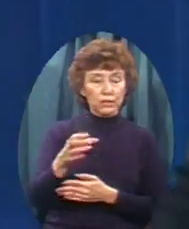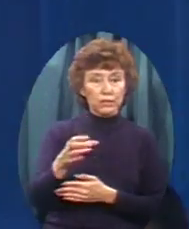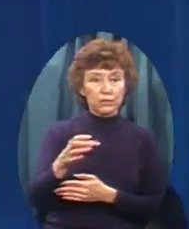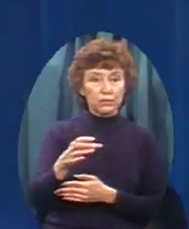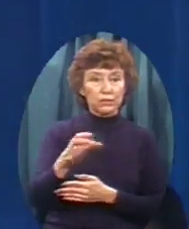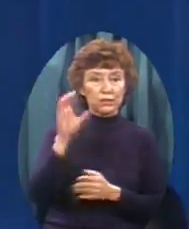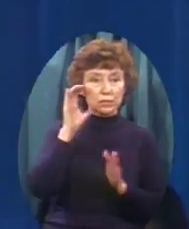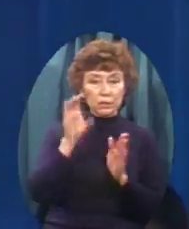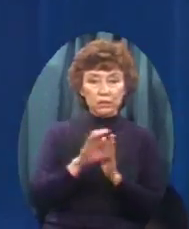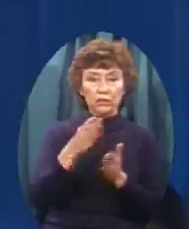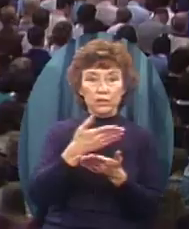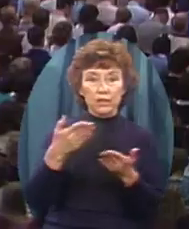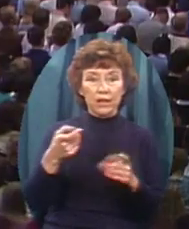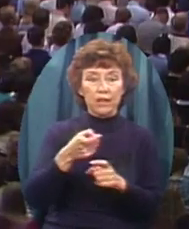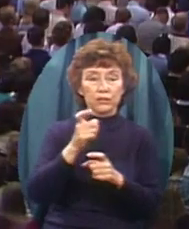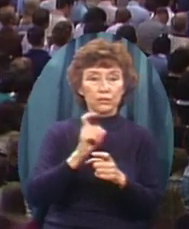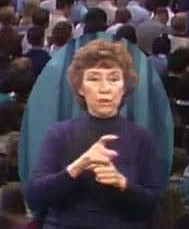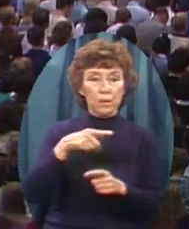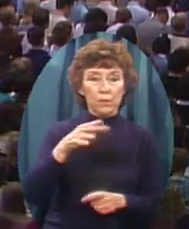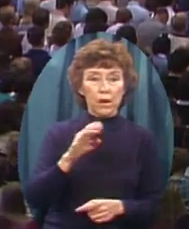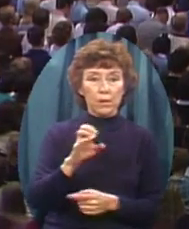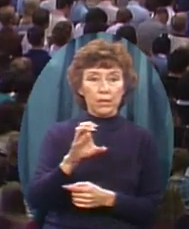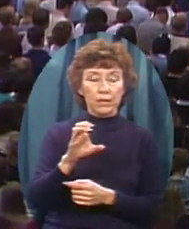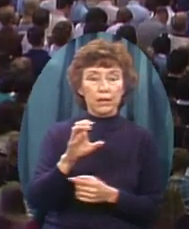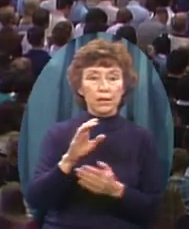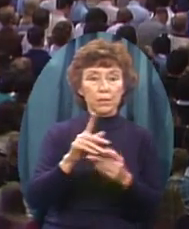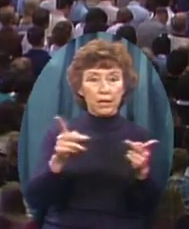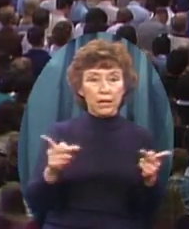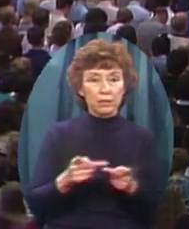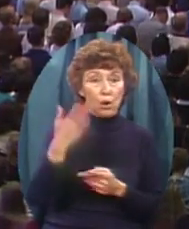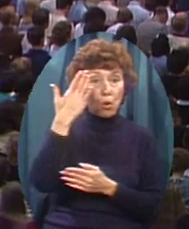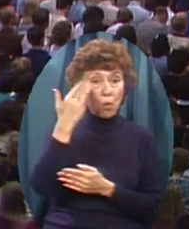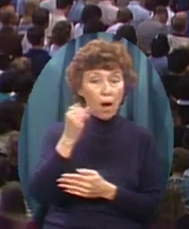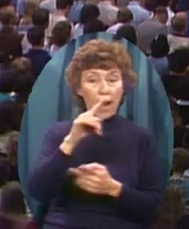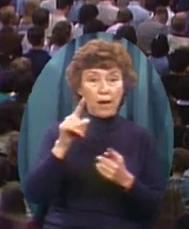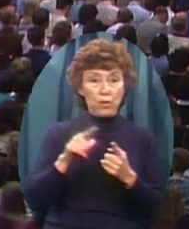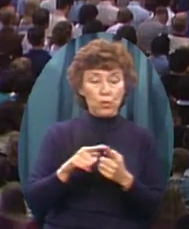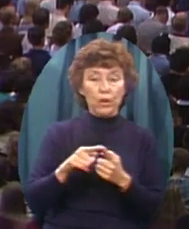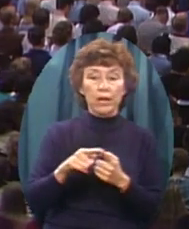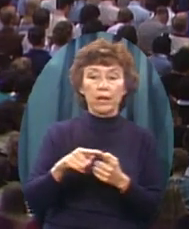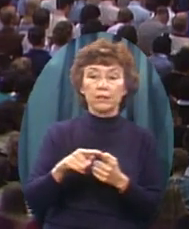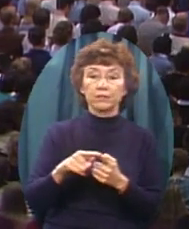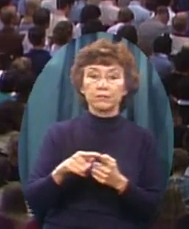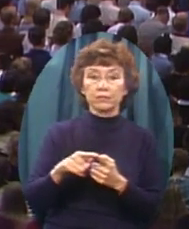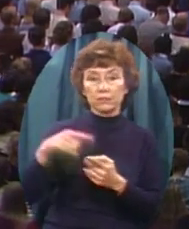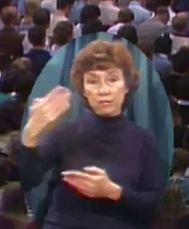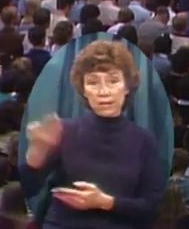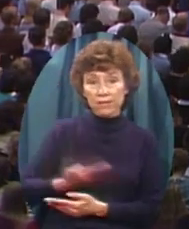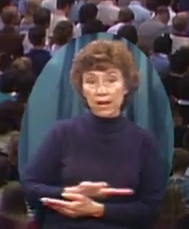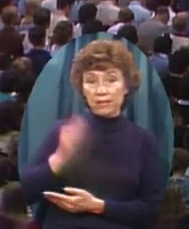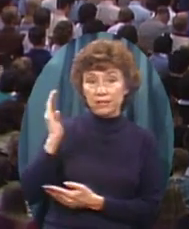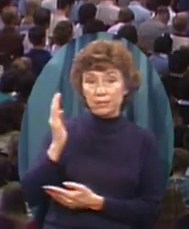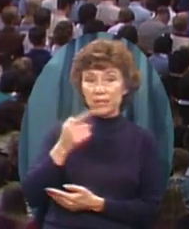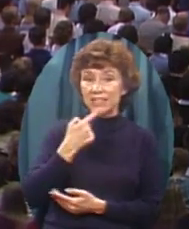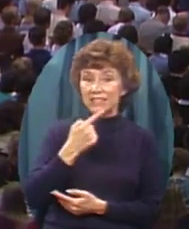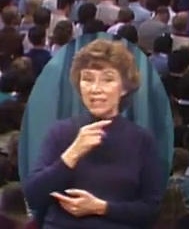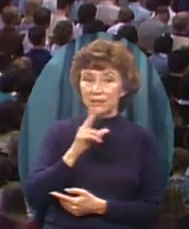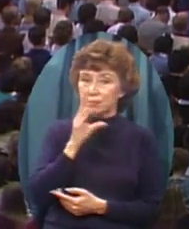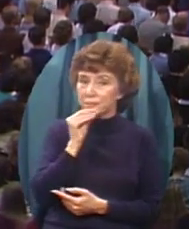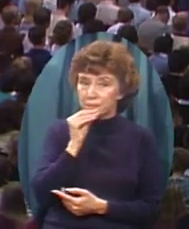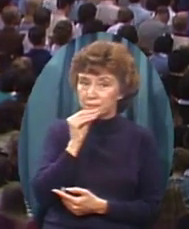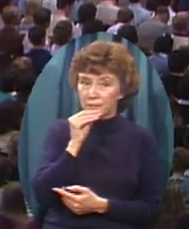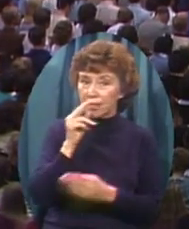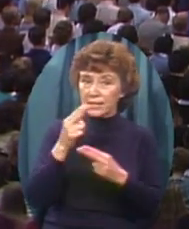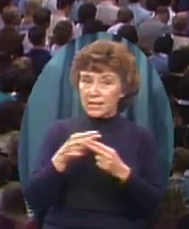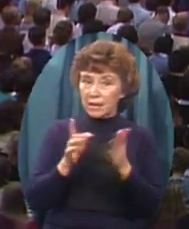House of Representatives Do you know why When you get invited To speak to a lot of places They tell you They don't mention The name of Jesus Because there